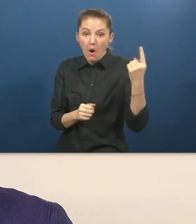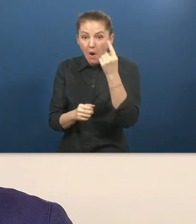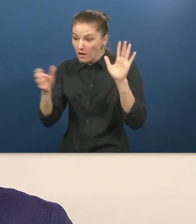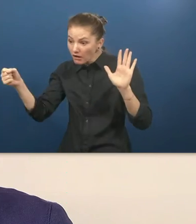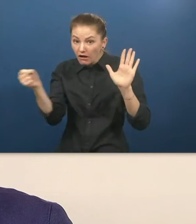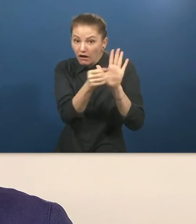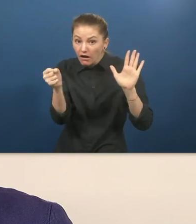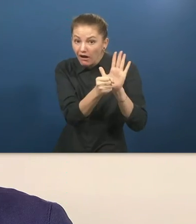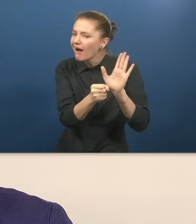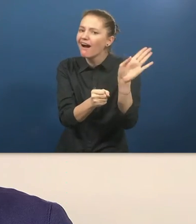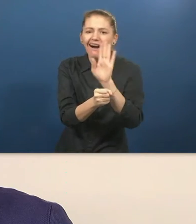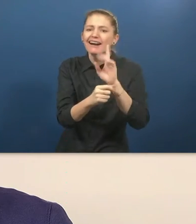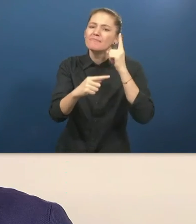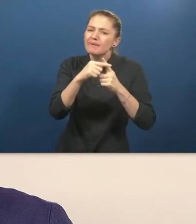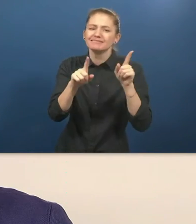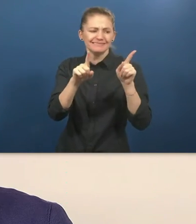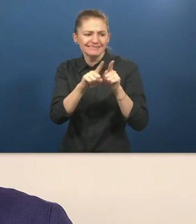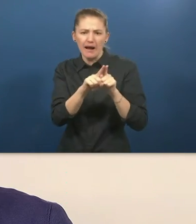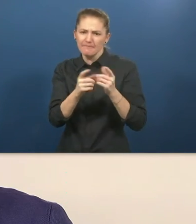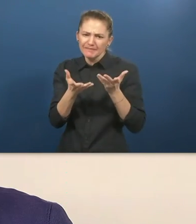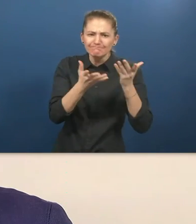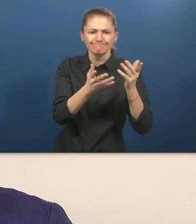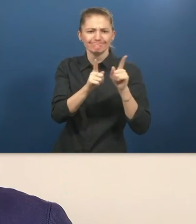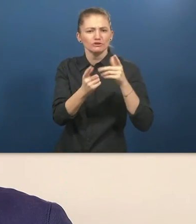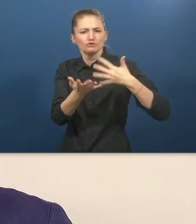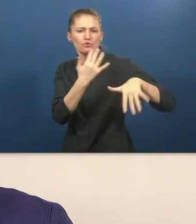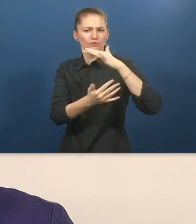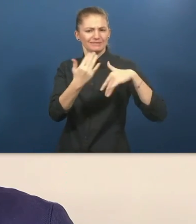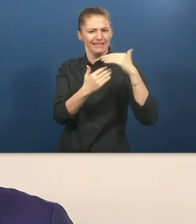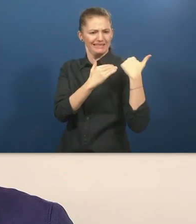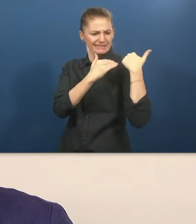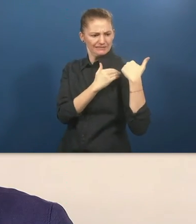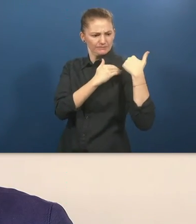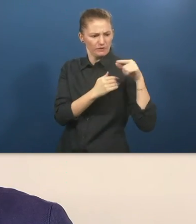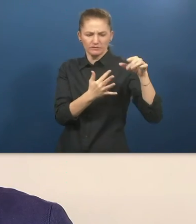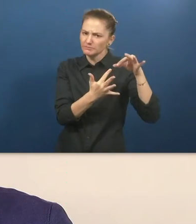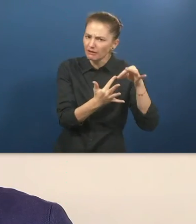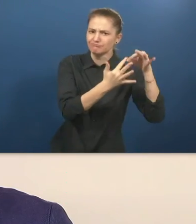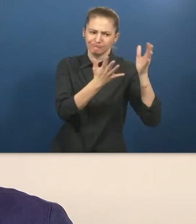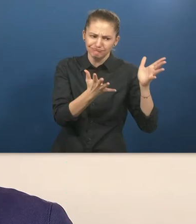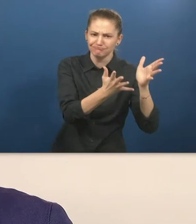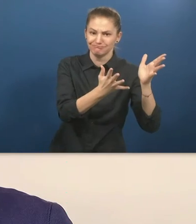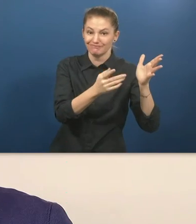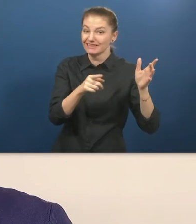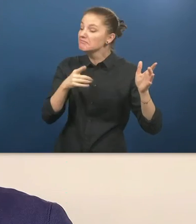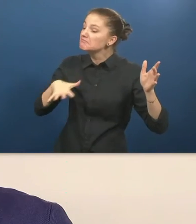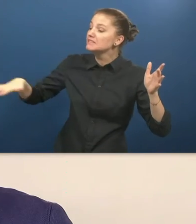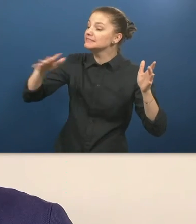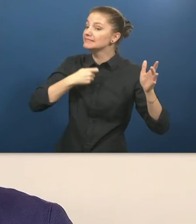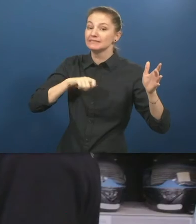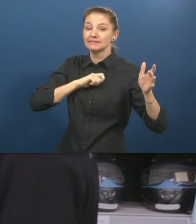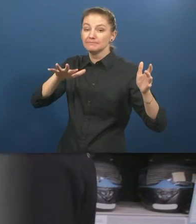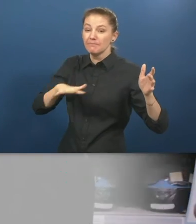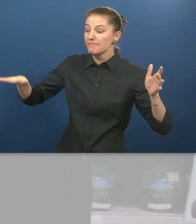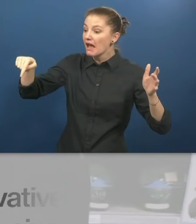It convinces inclusive recruitment and corporate social responsibility, differentiating it from similar initiatives in